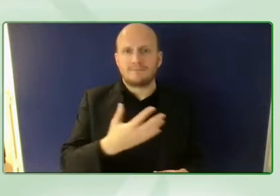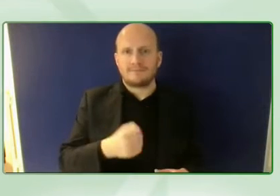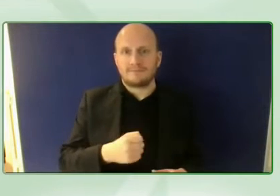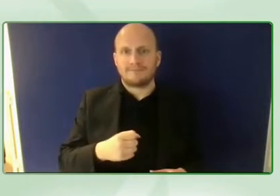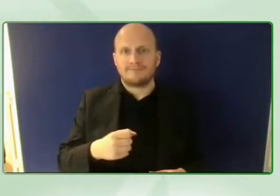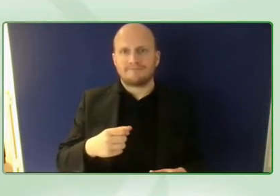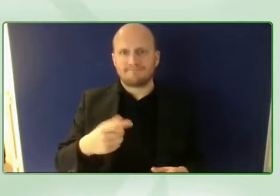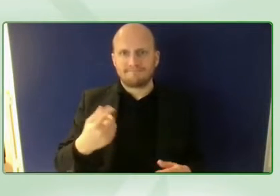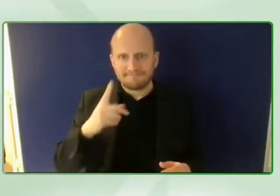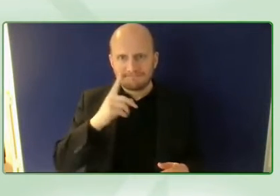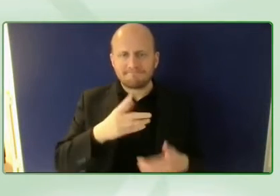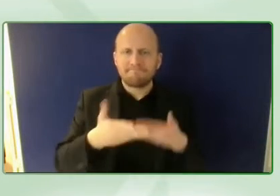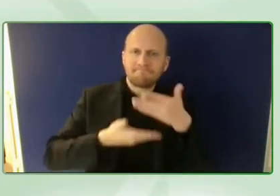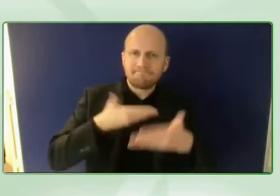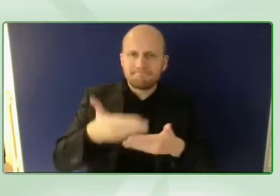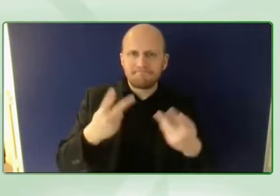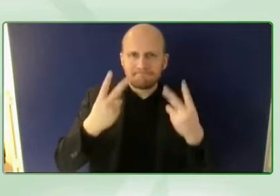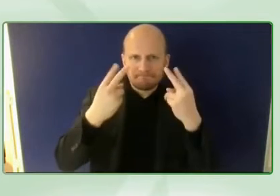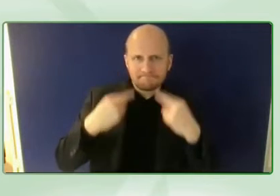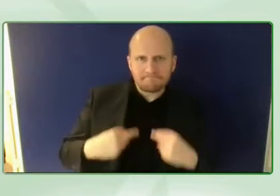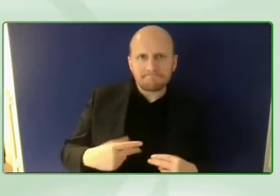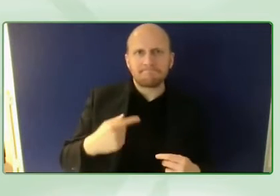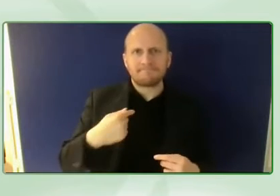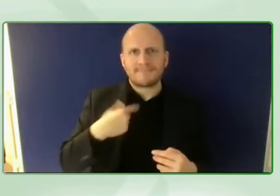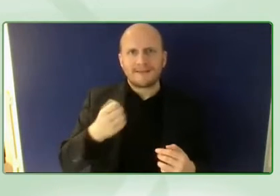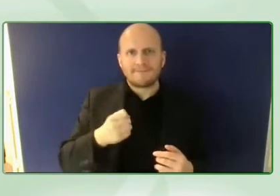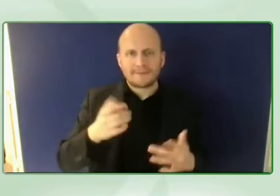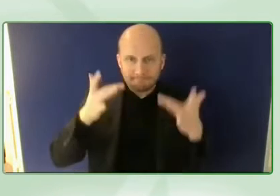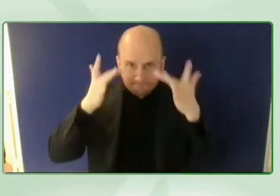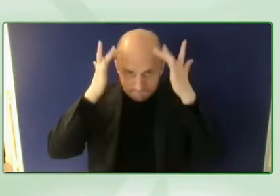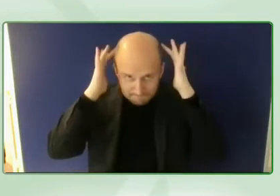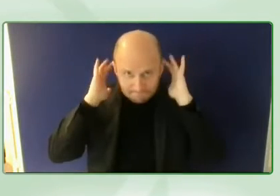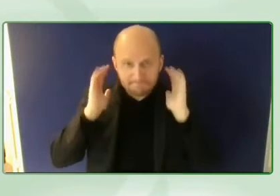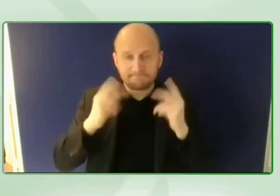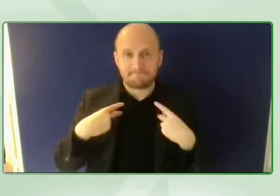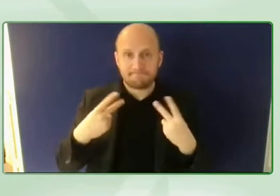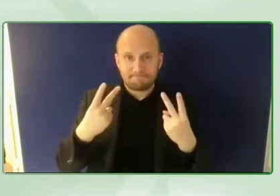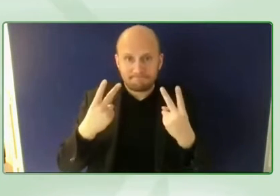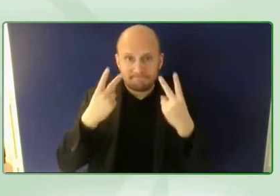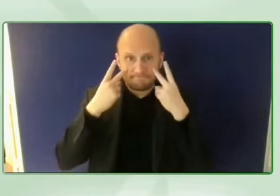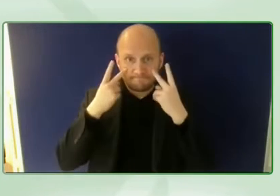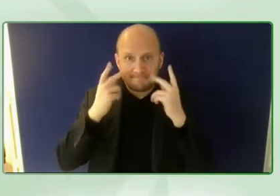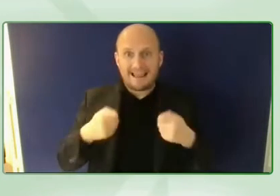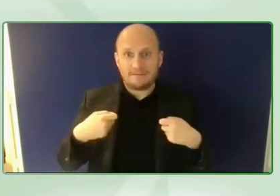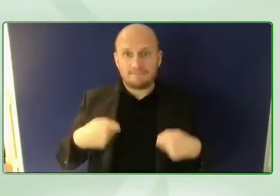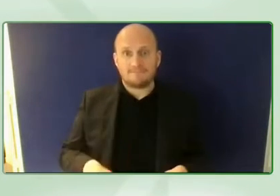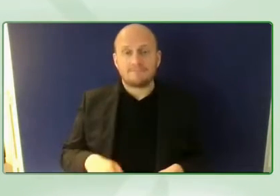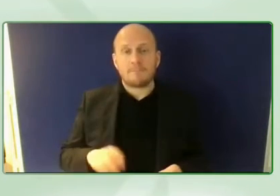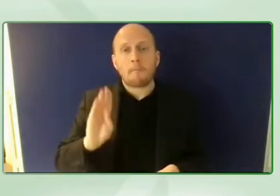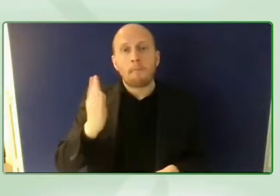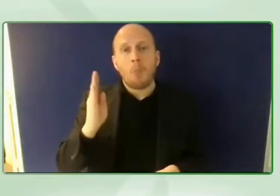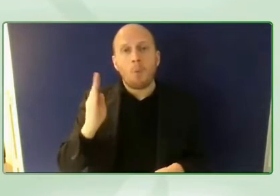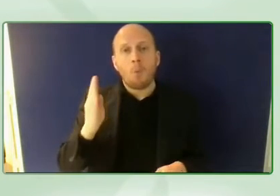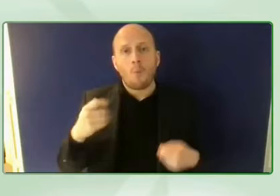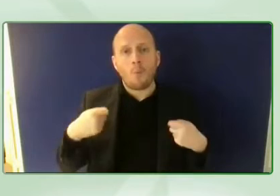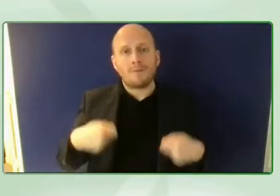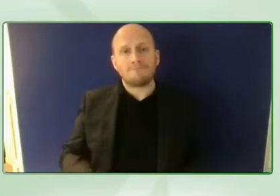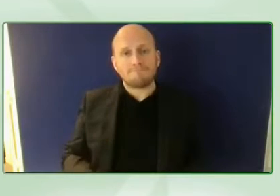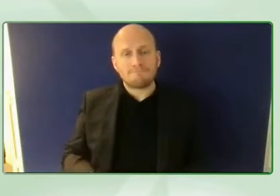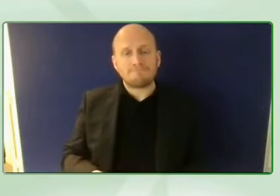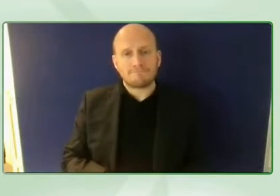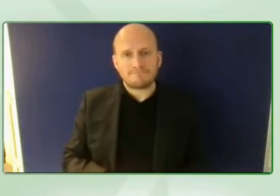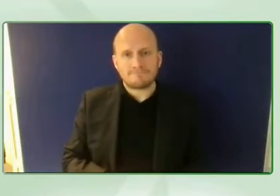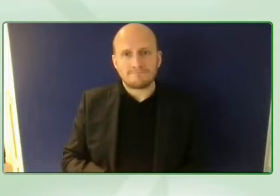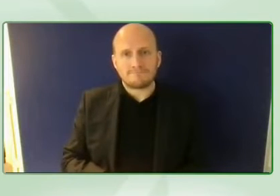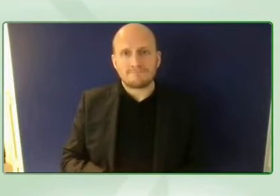my hair off recently i wear spectacles and today i'm wearing a blue jumper and i will let you into the fact that i am working